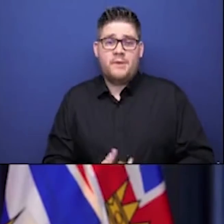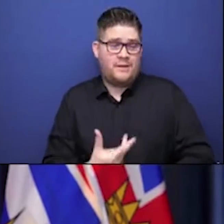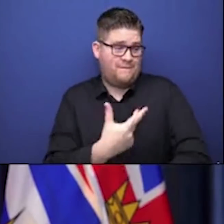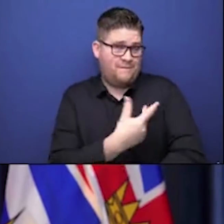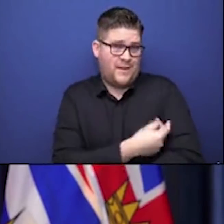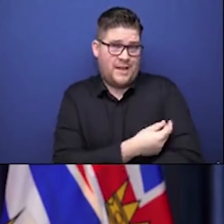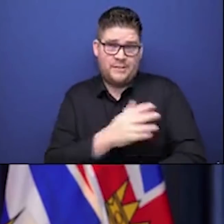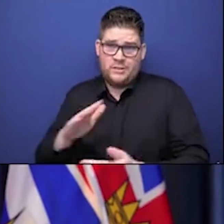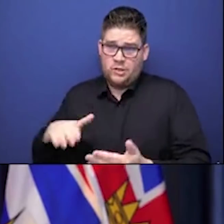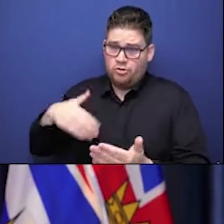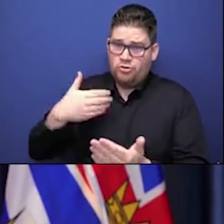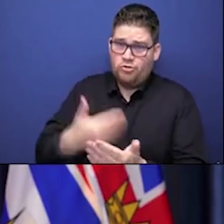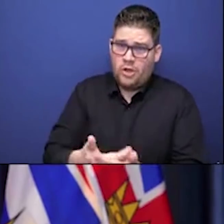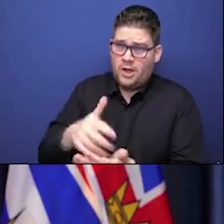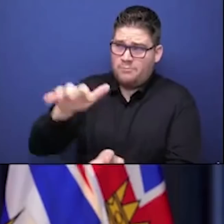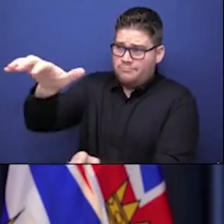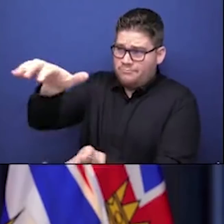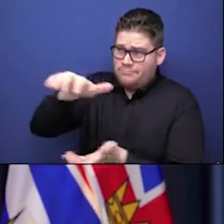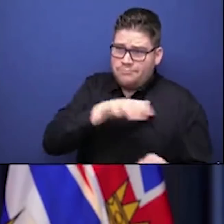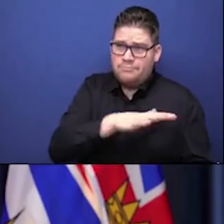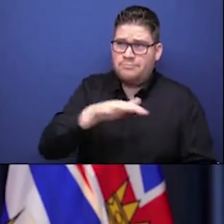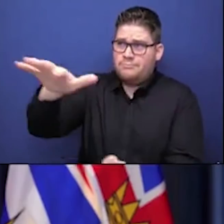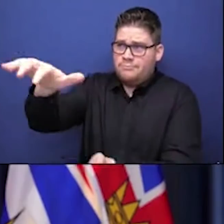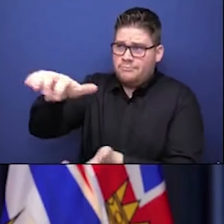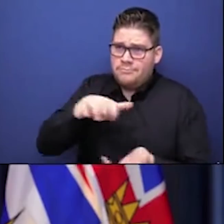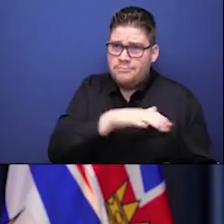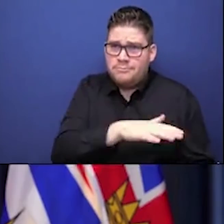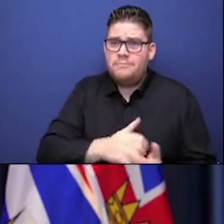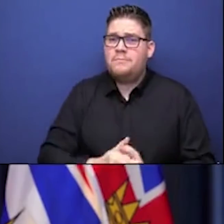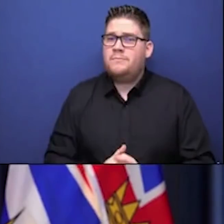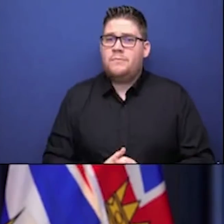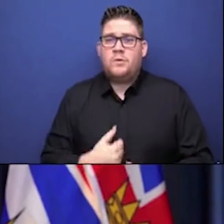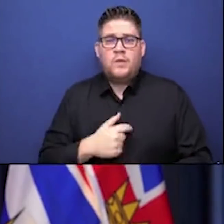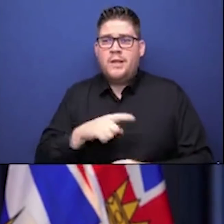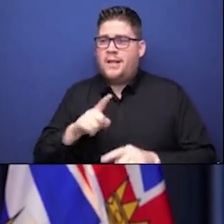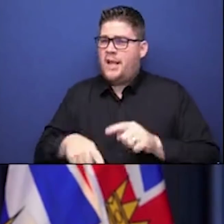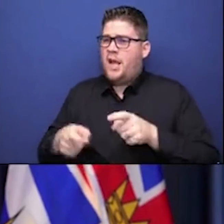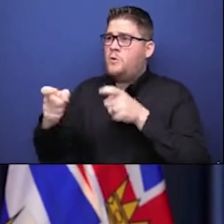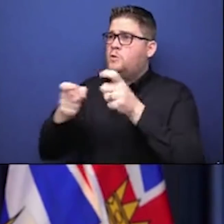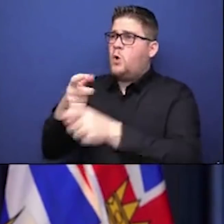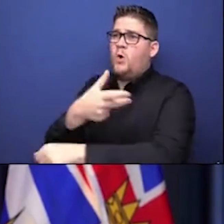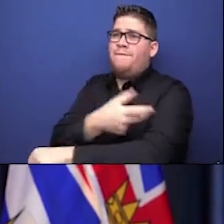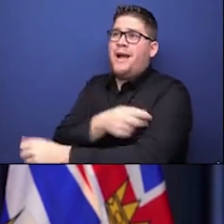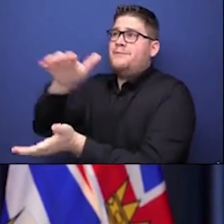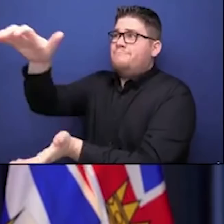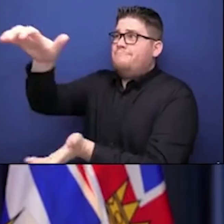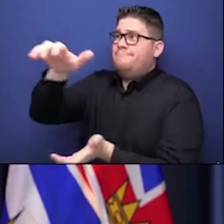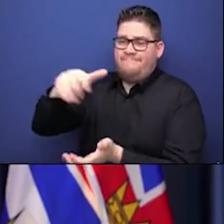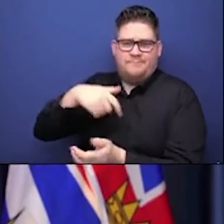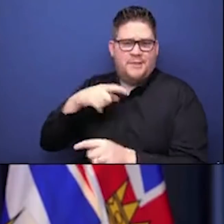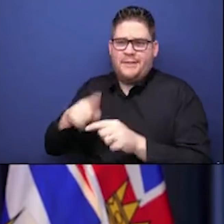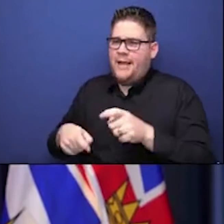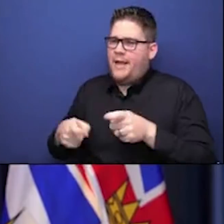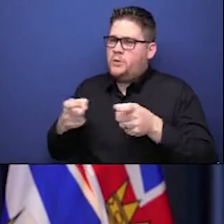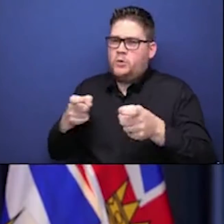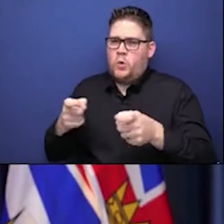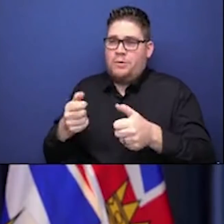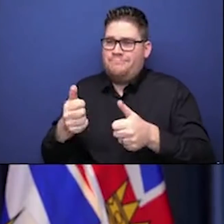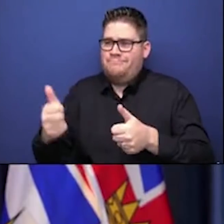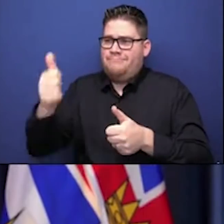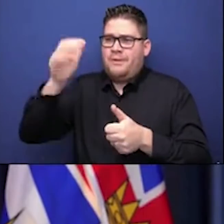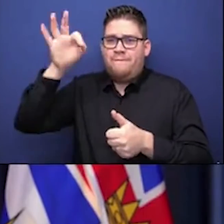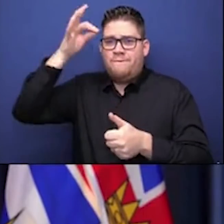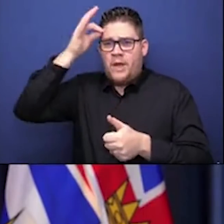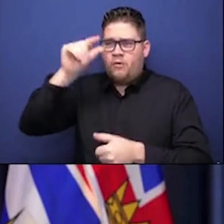vaccines to meet our targets. The federal government has been working overtime to ensure we get access to those vaccines. But there is